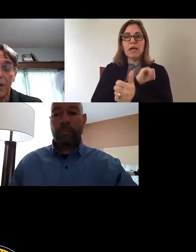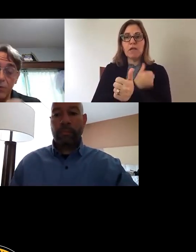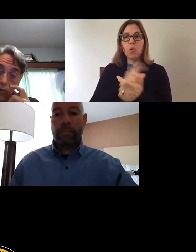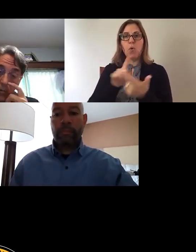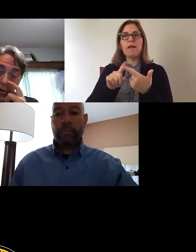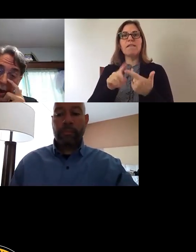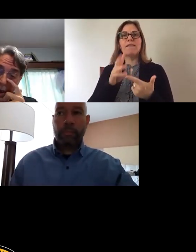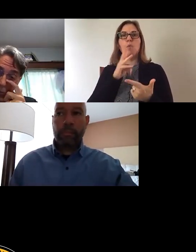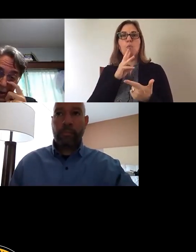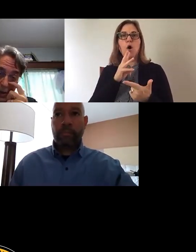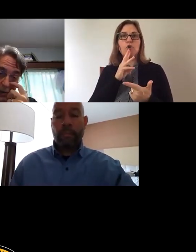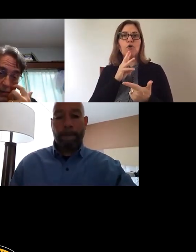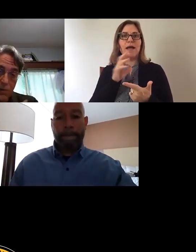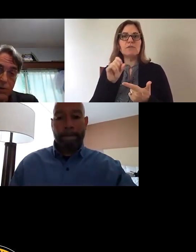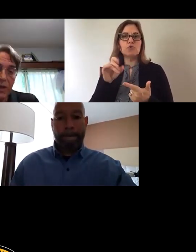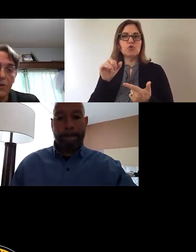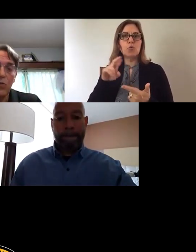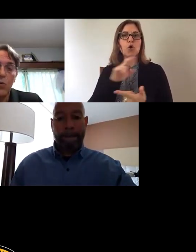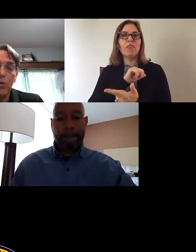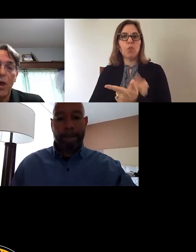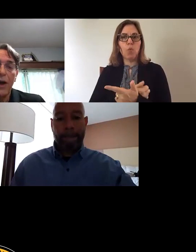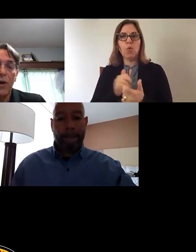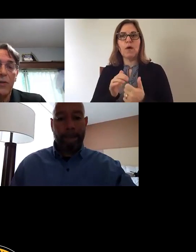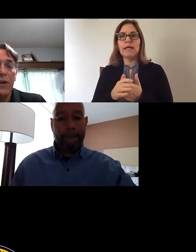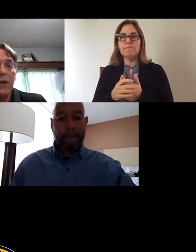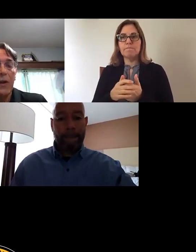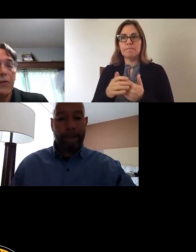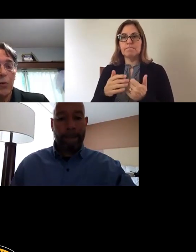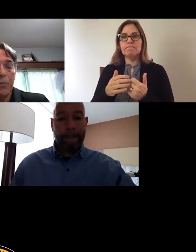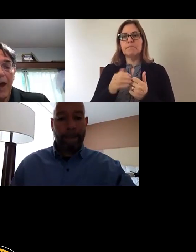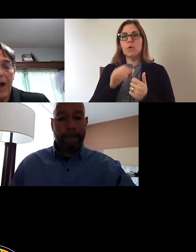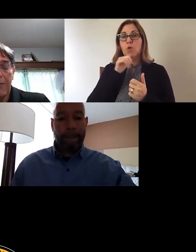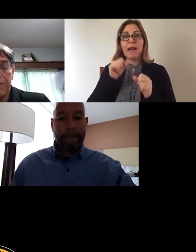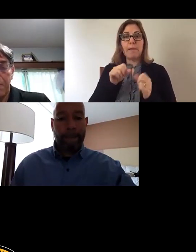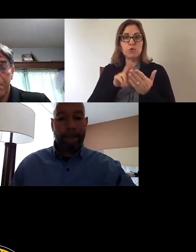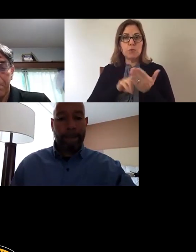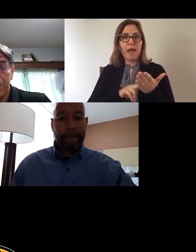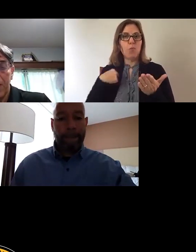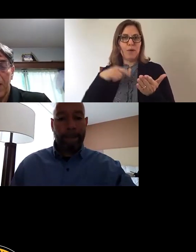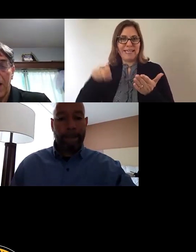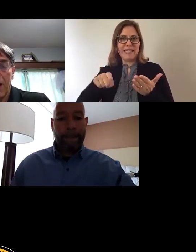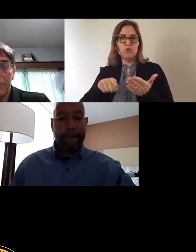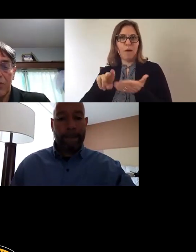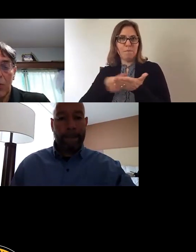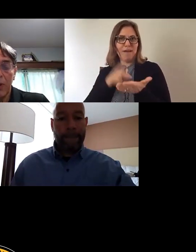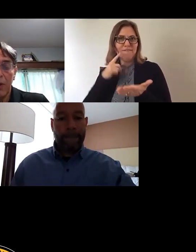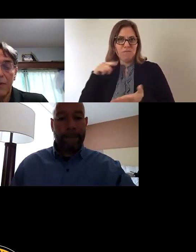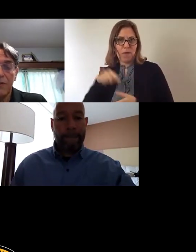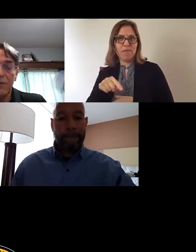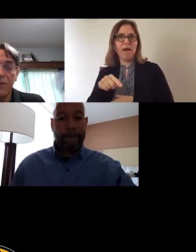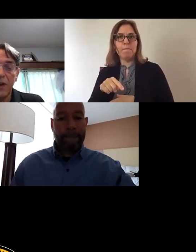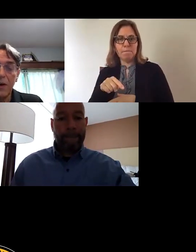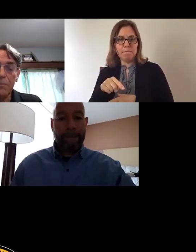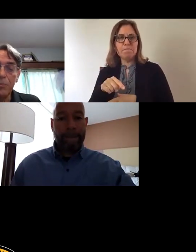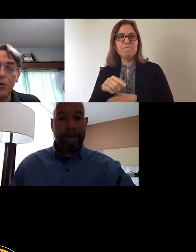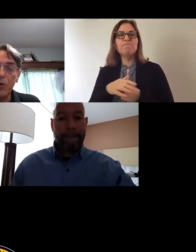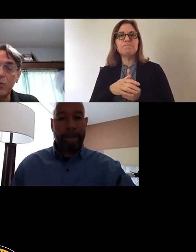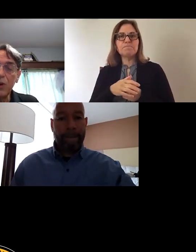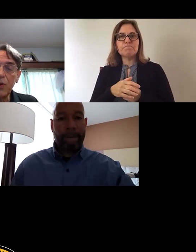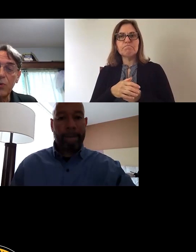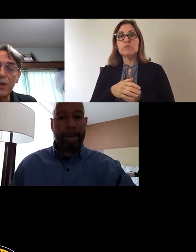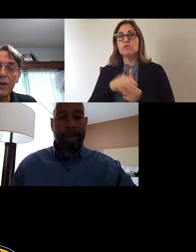not able to apply. We need to needed to apply on their behalf. Um, so in this, uh,